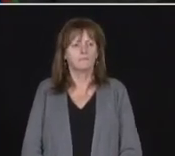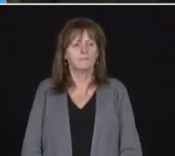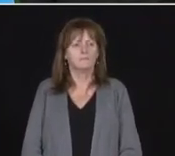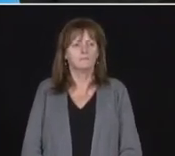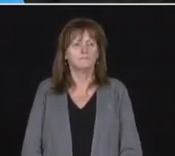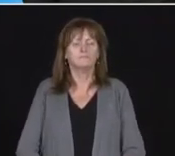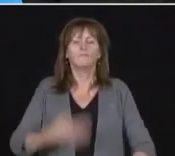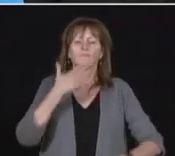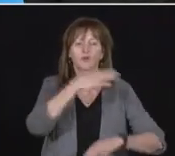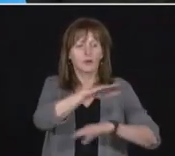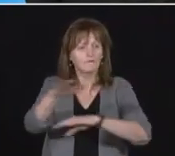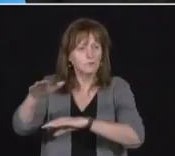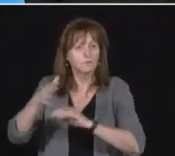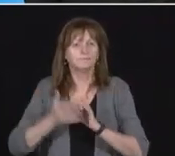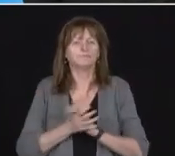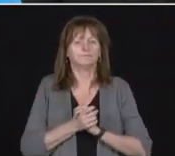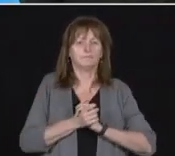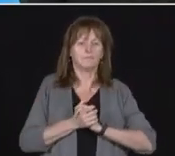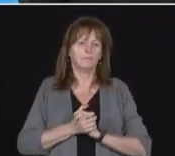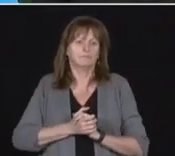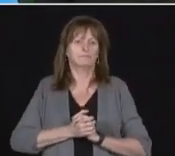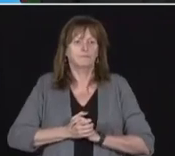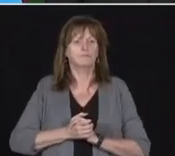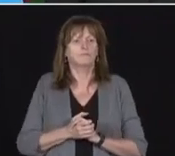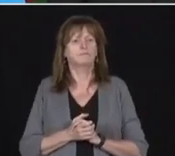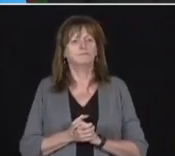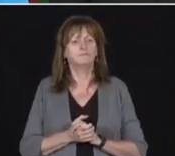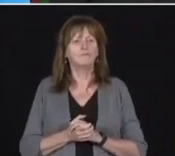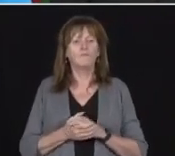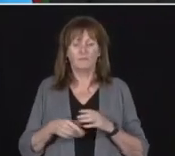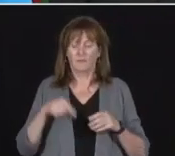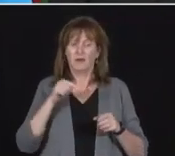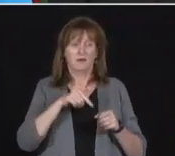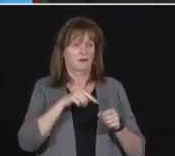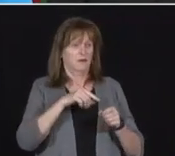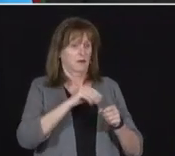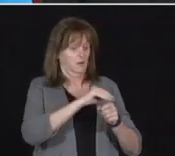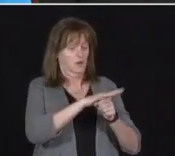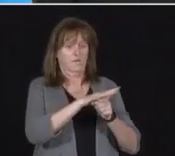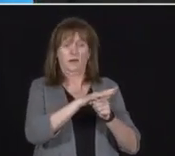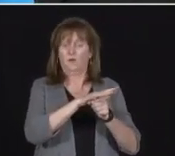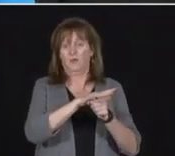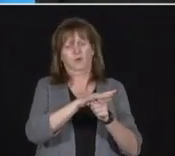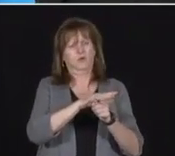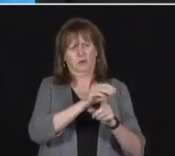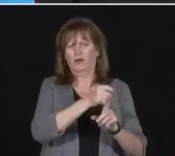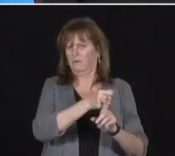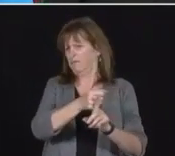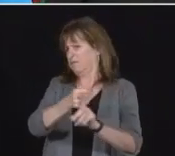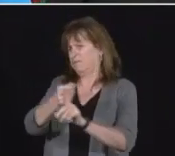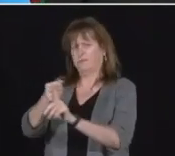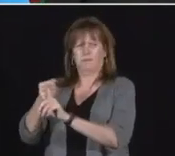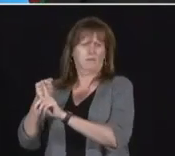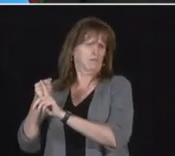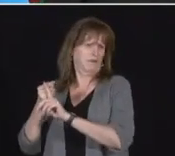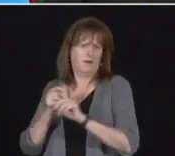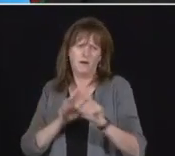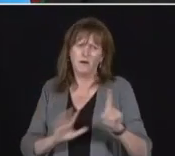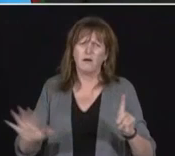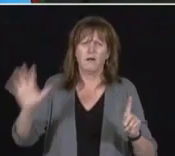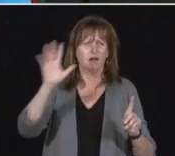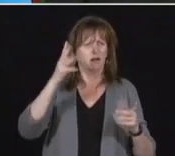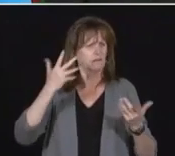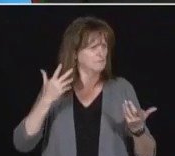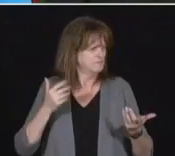Well, good afternoon. This pandemic has touched all of us. And it has touched every part of our daily lives.